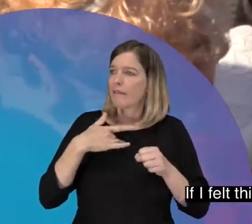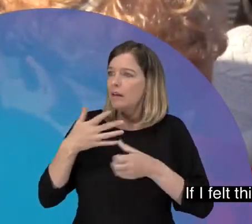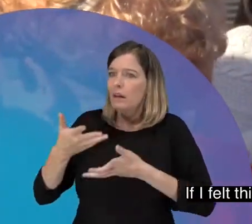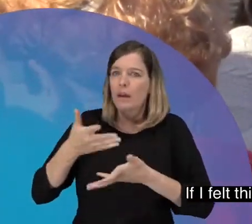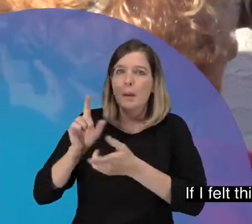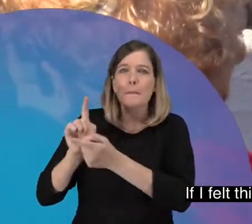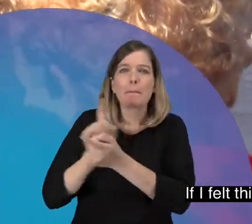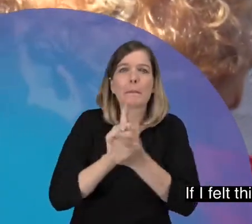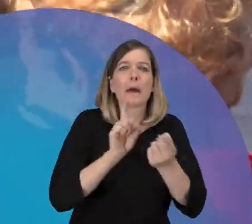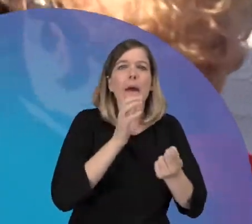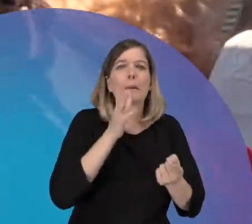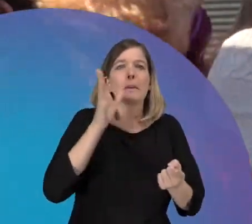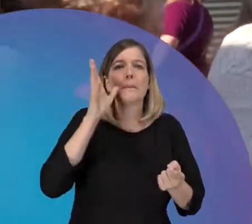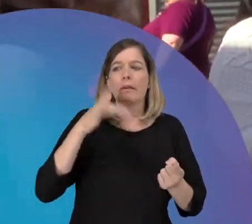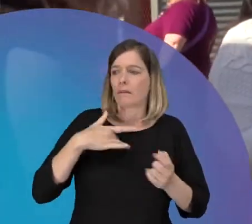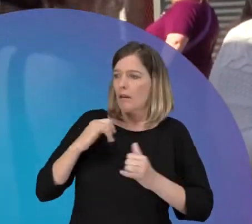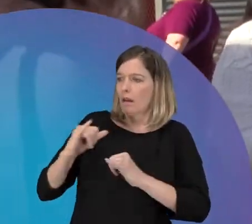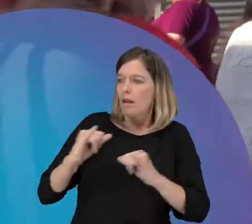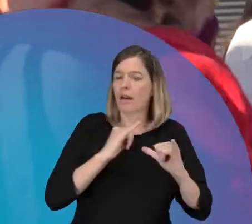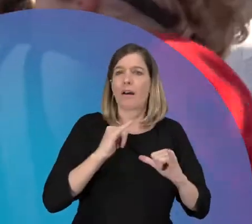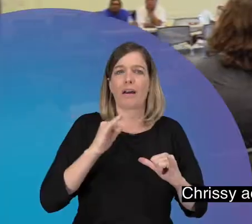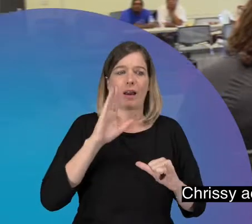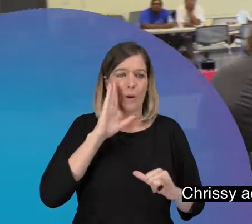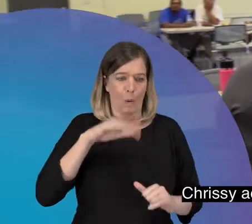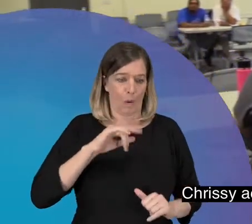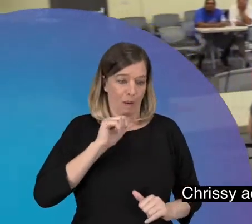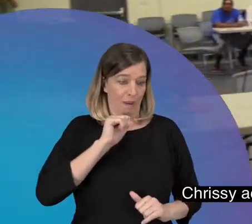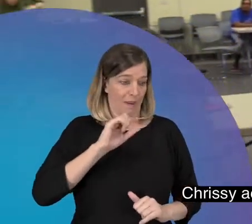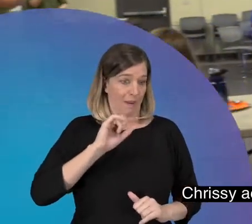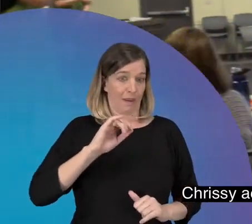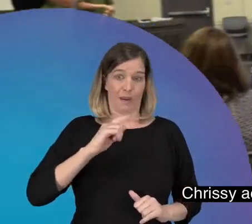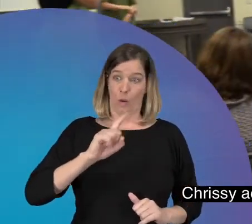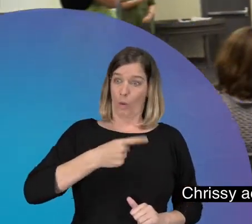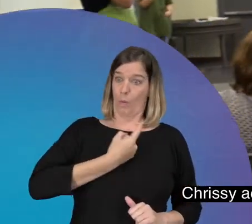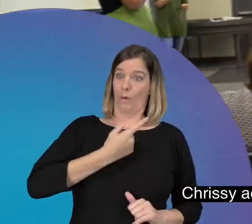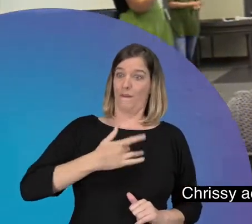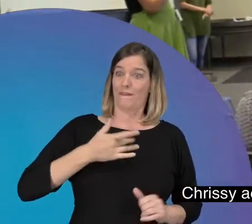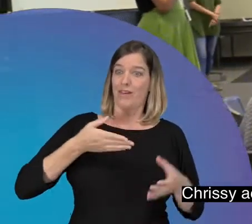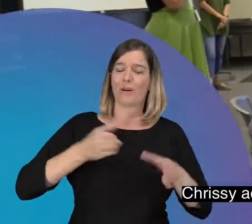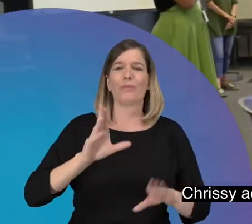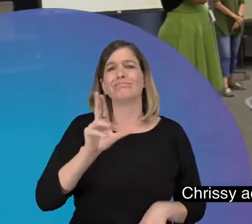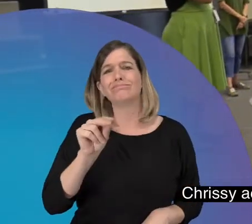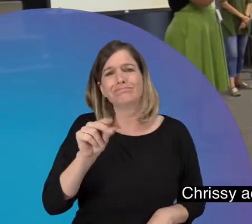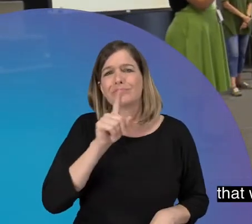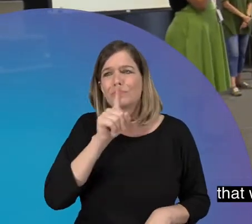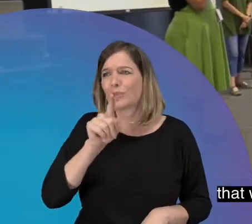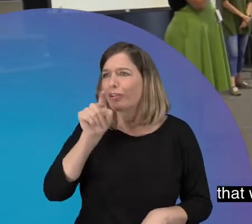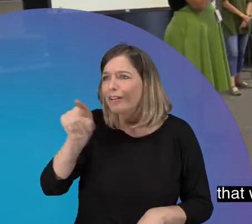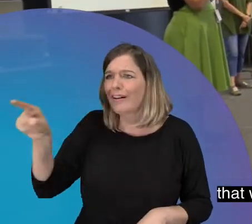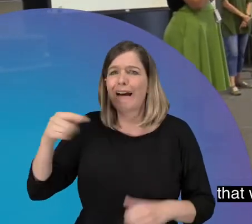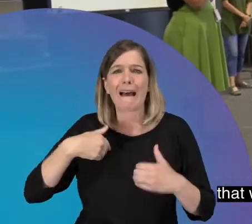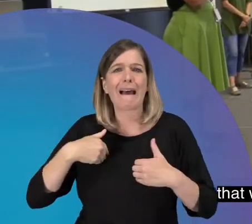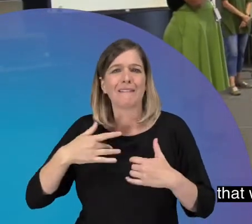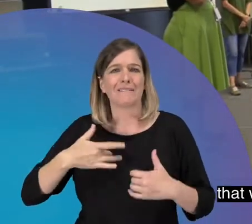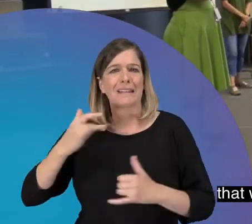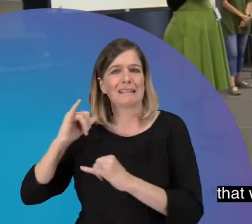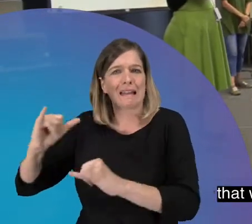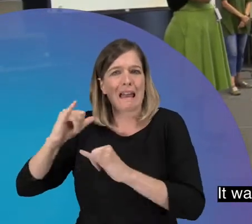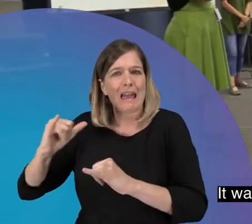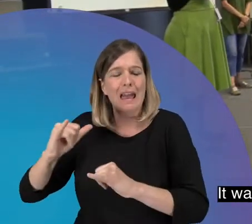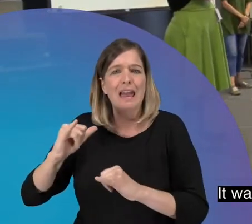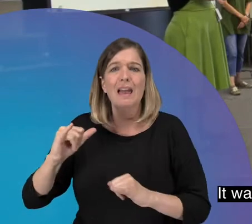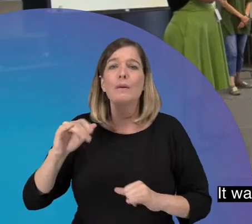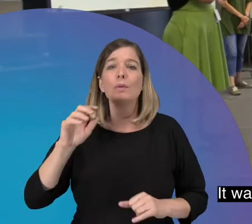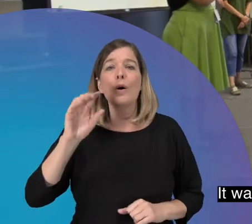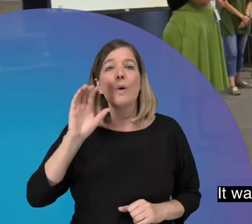felt this way, I'm sure there's a lot of other parents that felt this way. Christy actually created an event for us families. It was called ASL Immersion